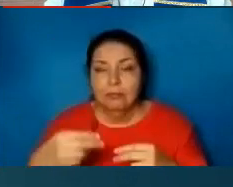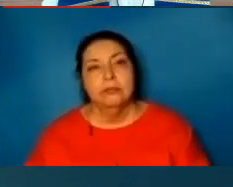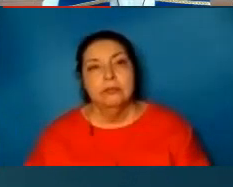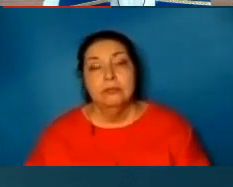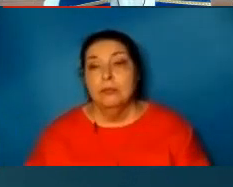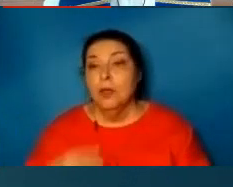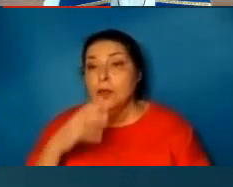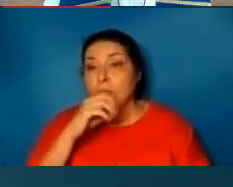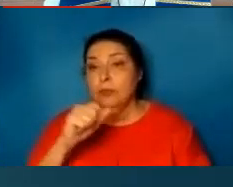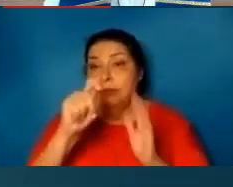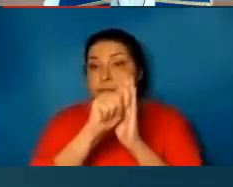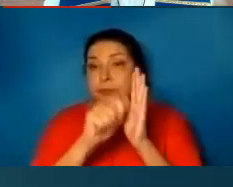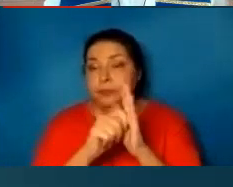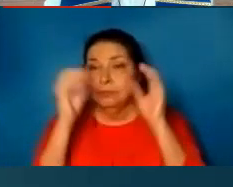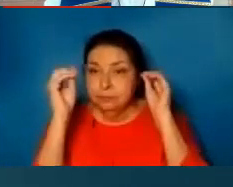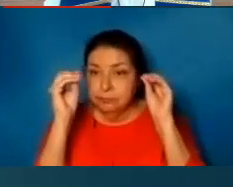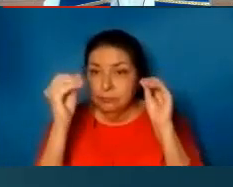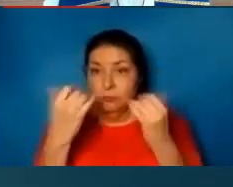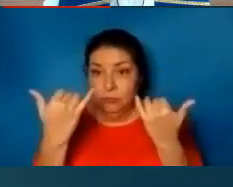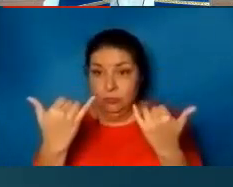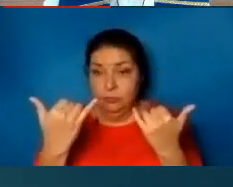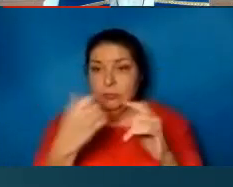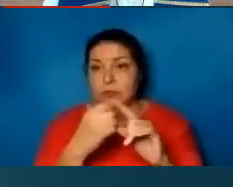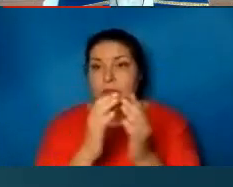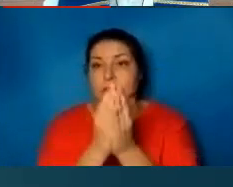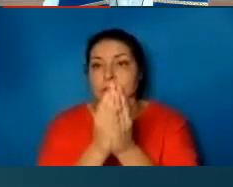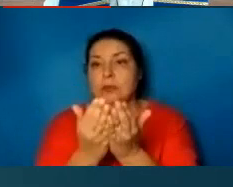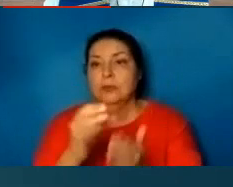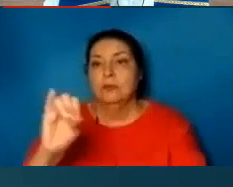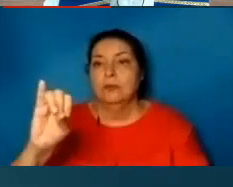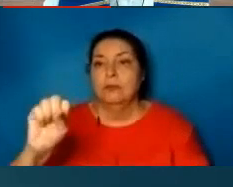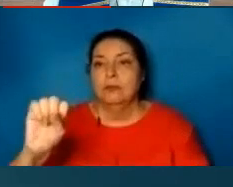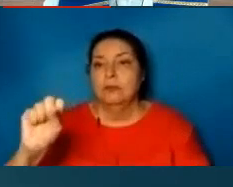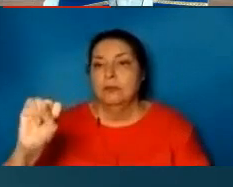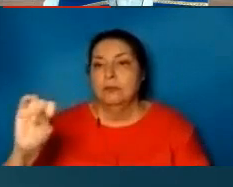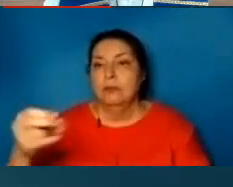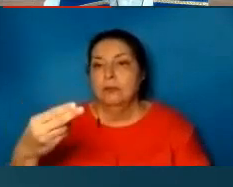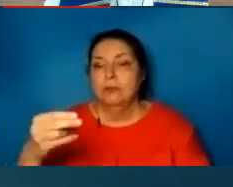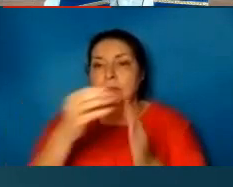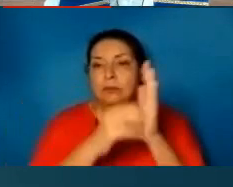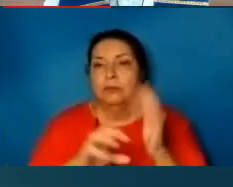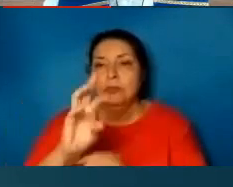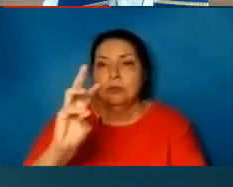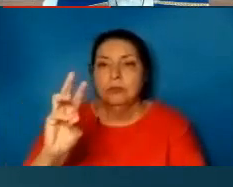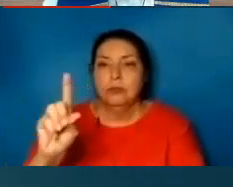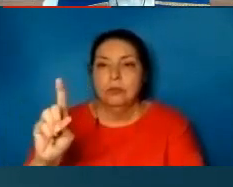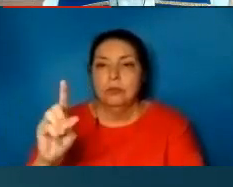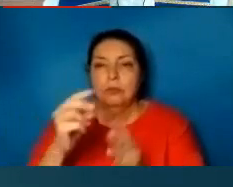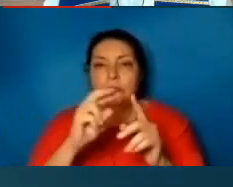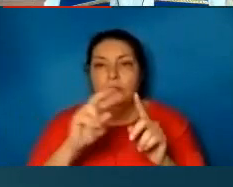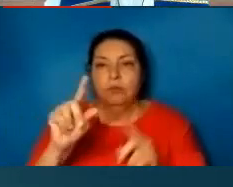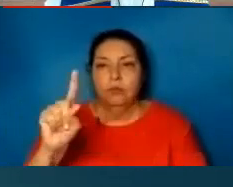The Old Testament lesson for today comes from the book of Isaiah, chapter 61, beginning in verse 1.